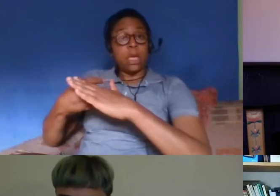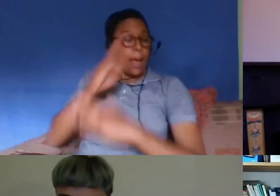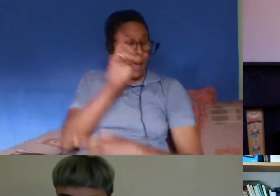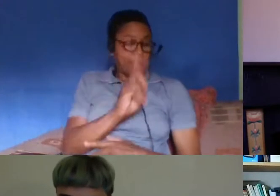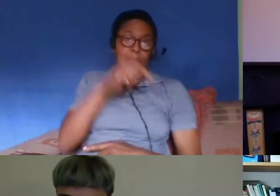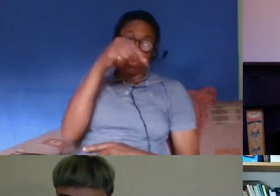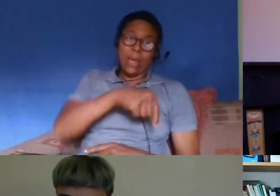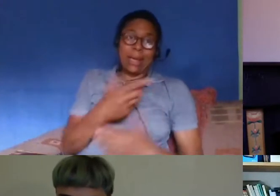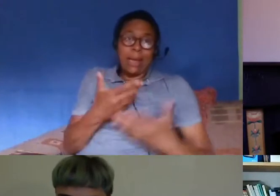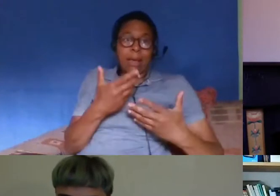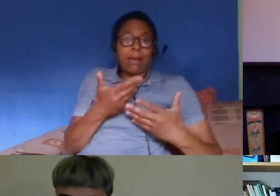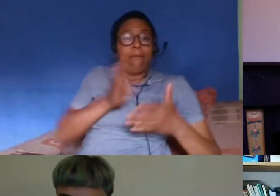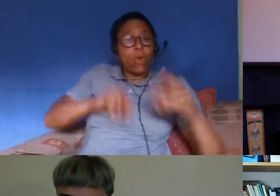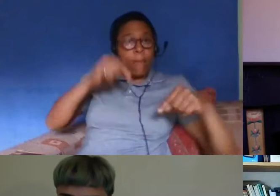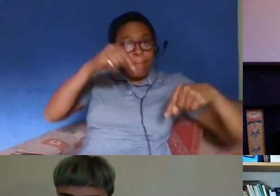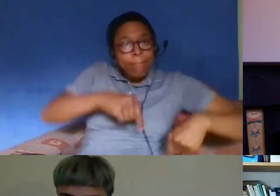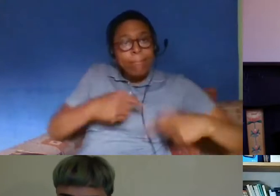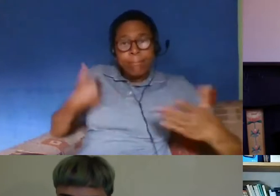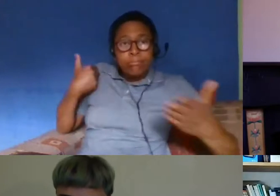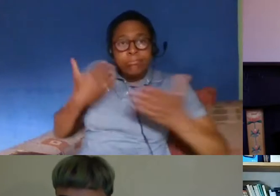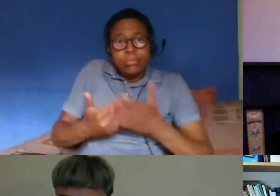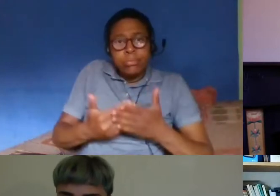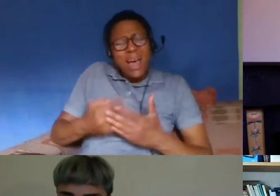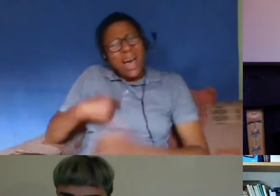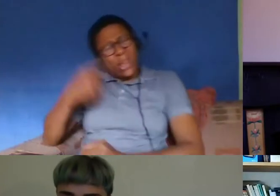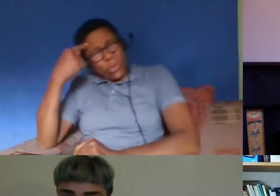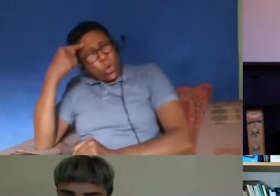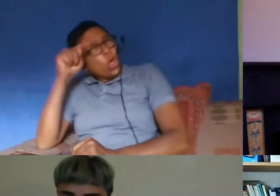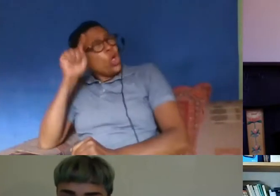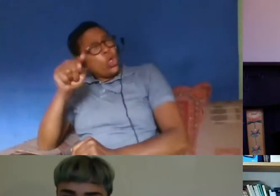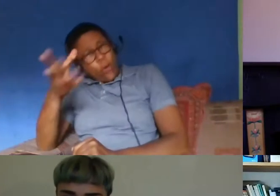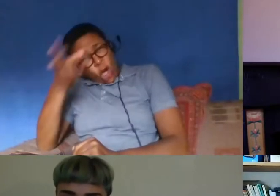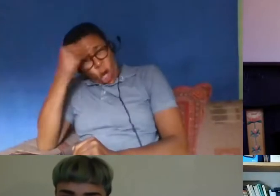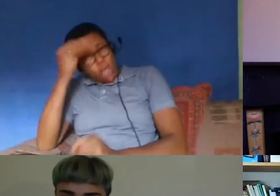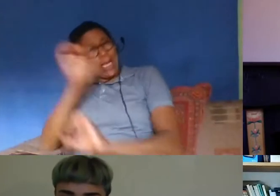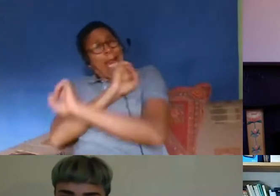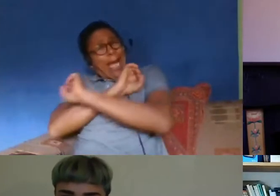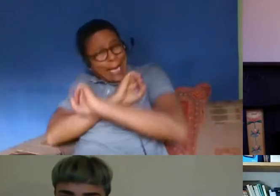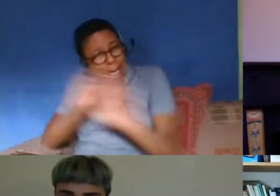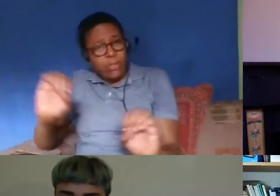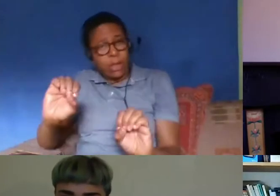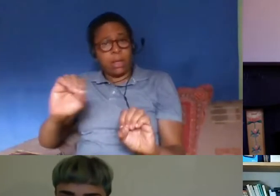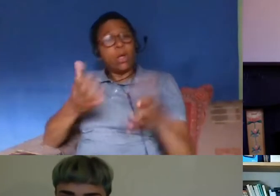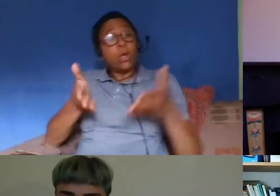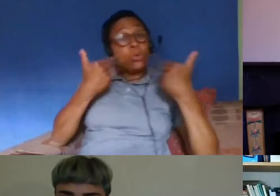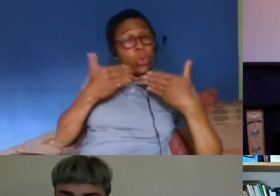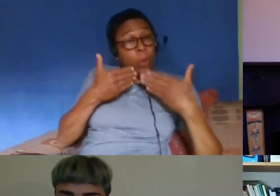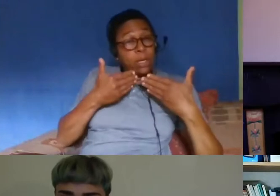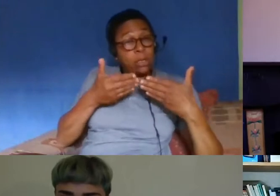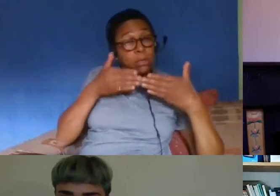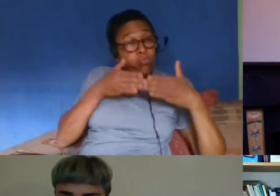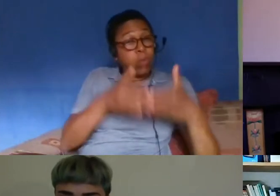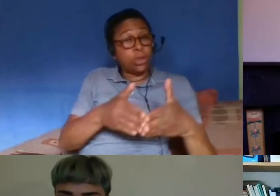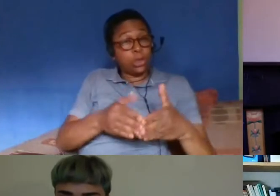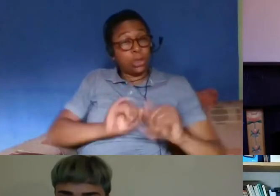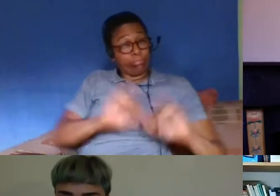nothing from the windrush scandal have you learned nothing from the impact of the laws that you were partially responsible for introducing